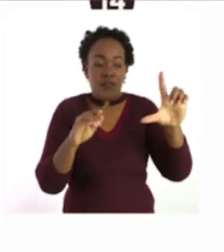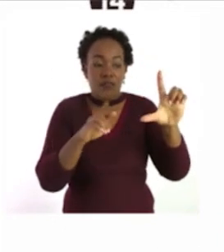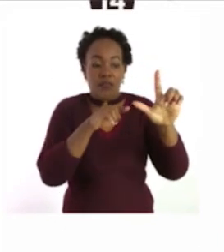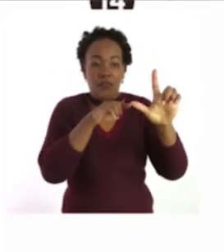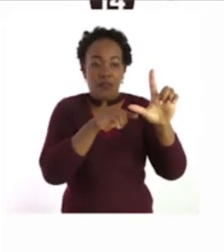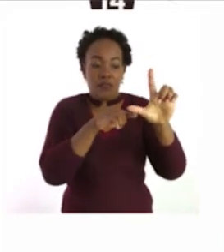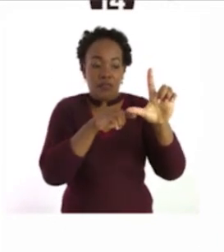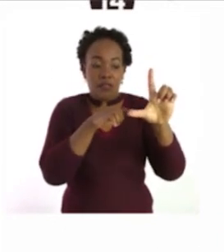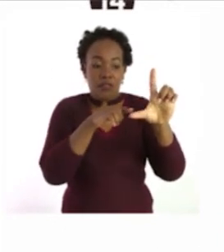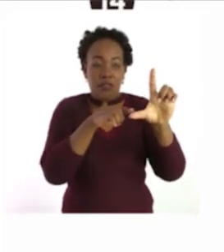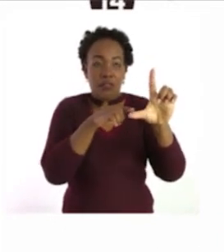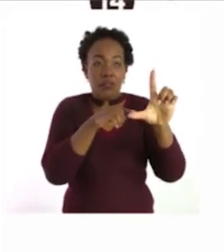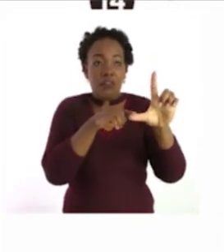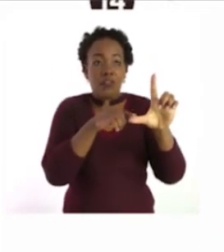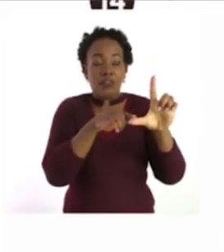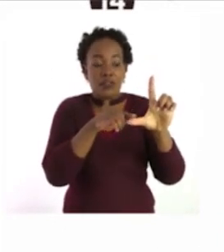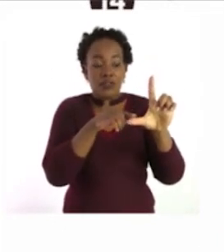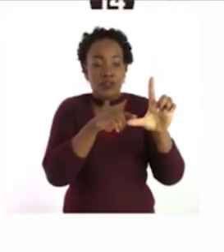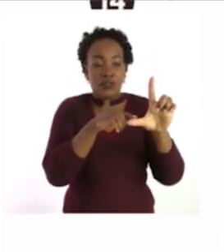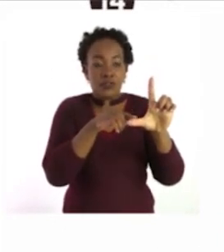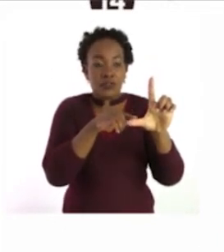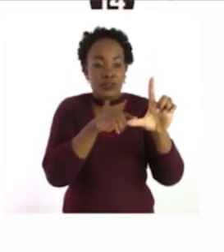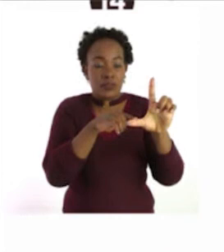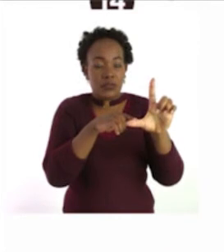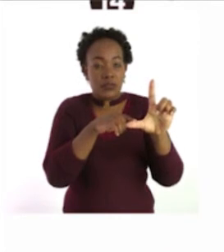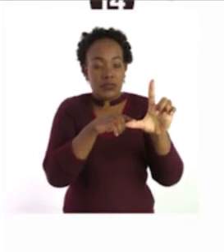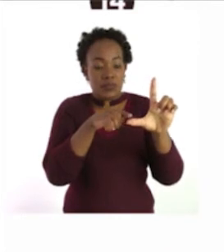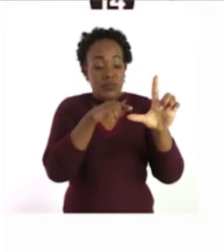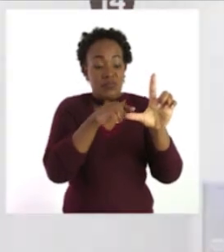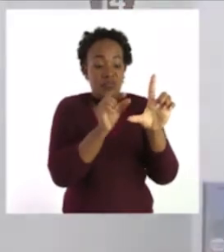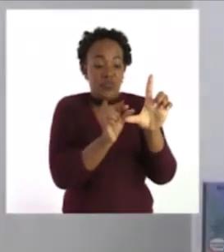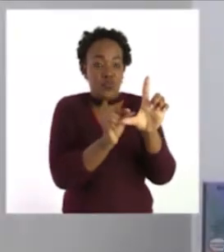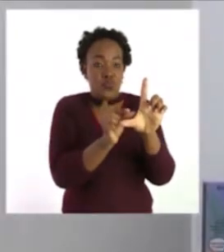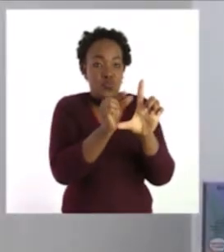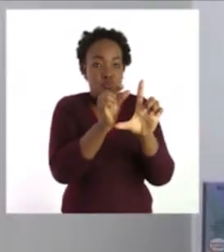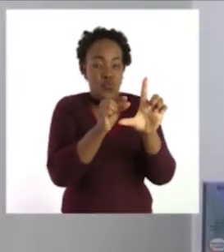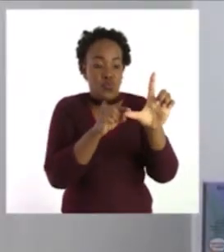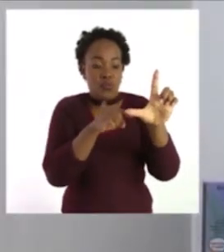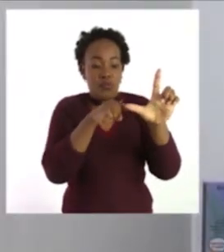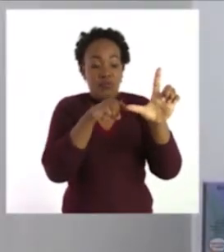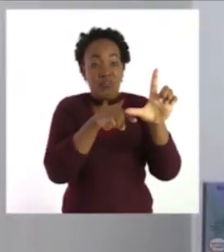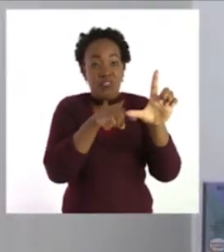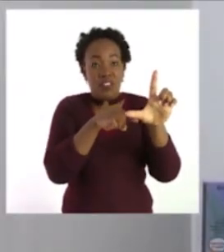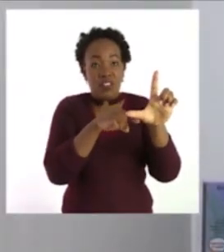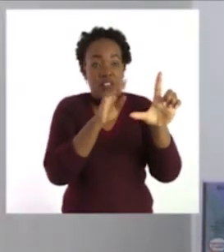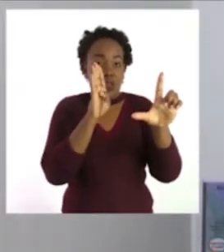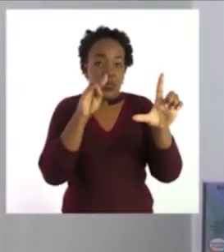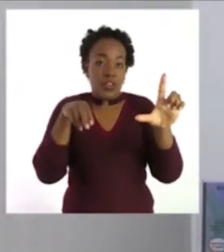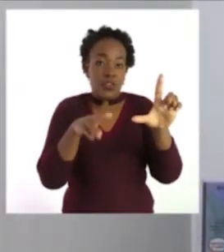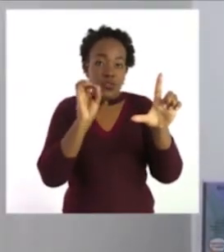this is what we do. Grade 2s, we come to bus